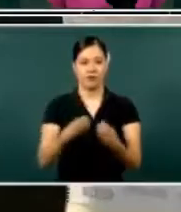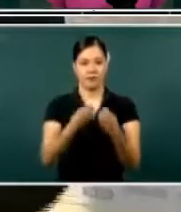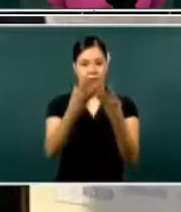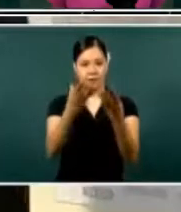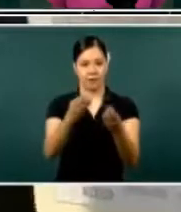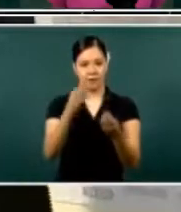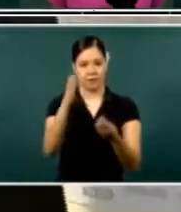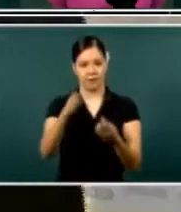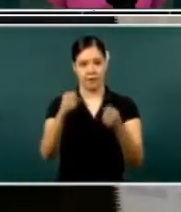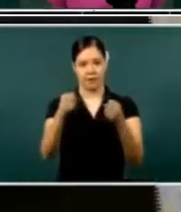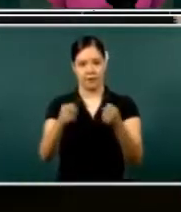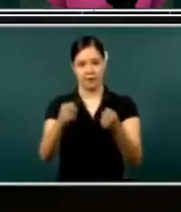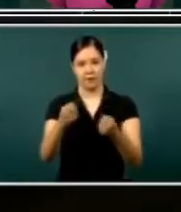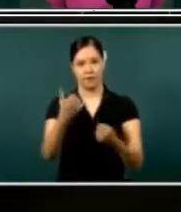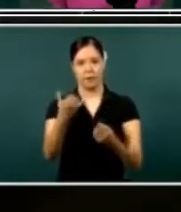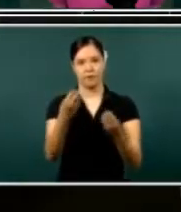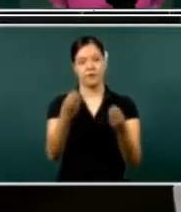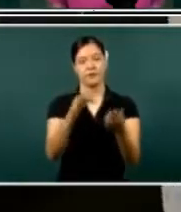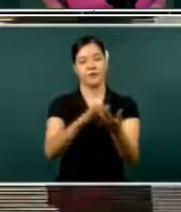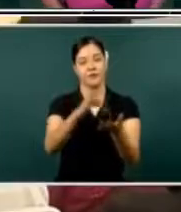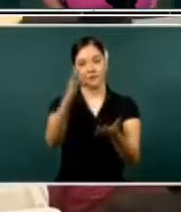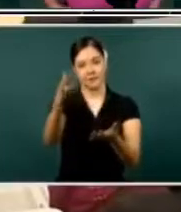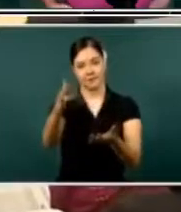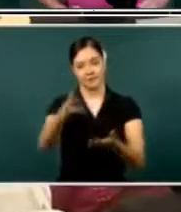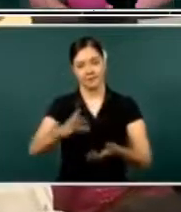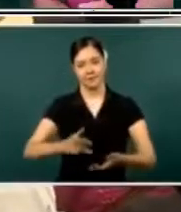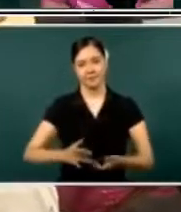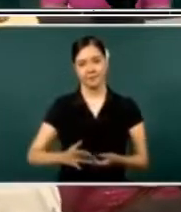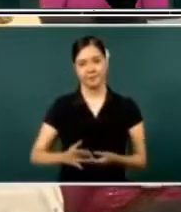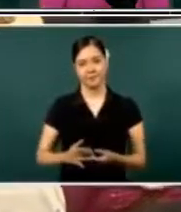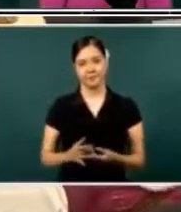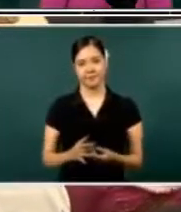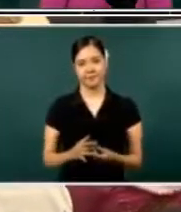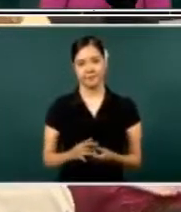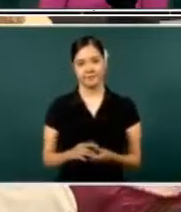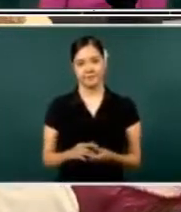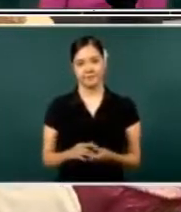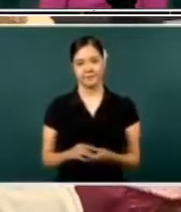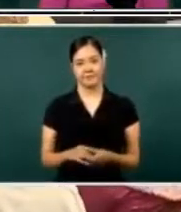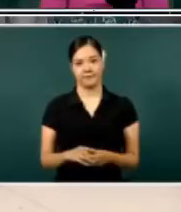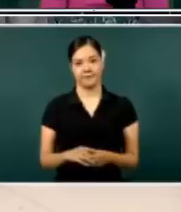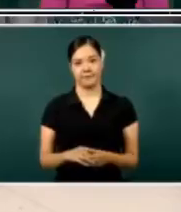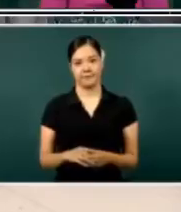uh, hello and thank you very much. Or the salutation.